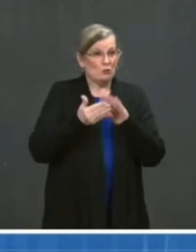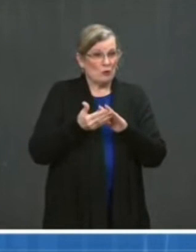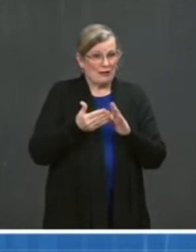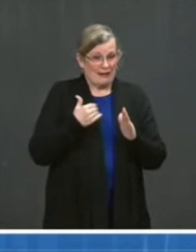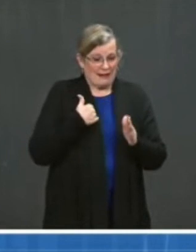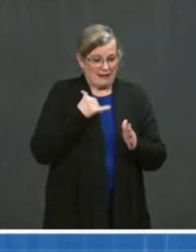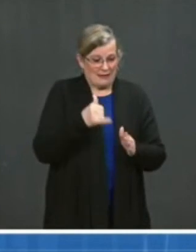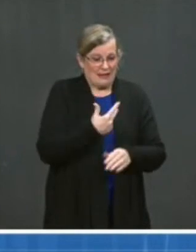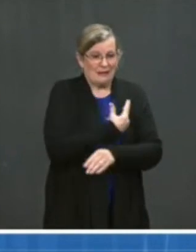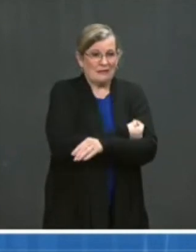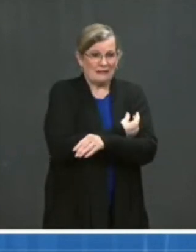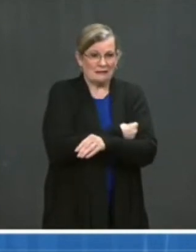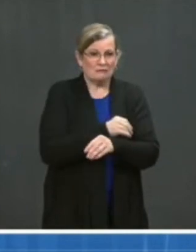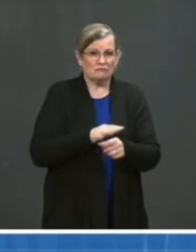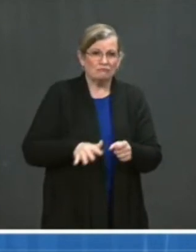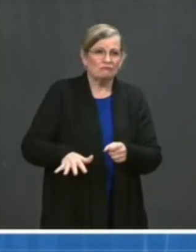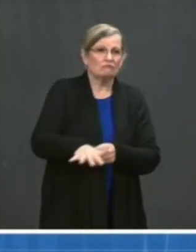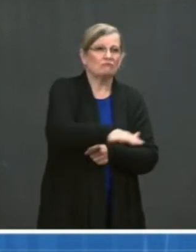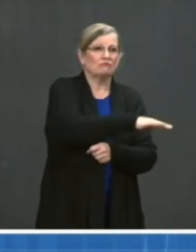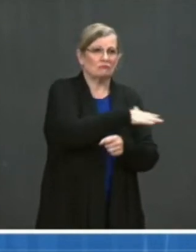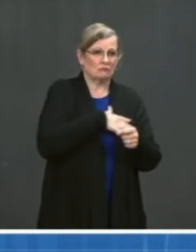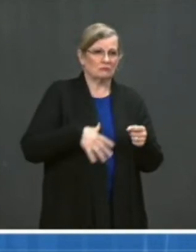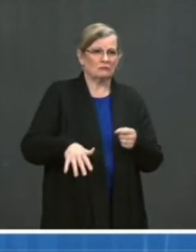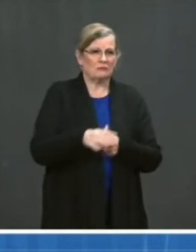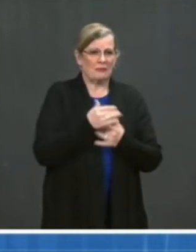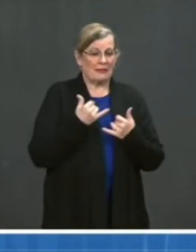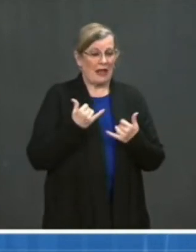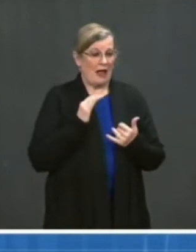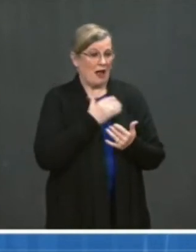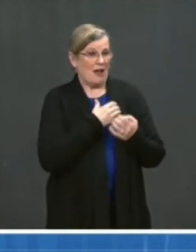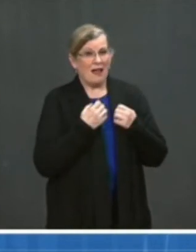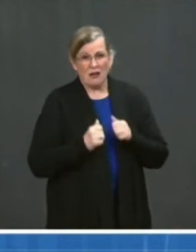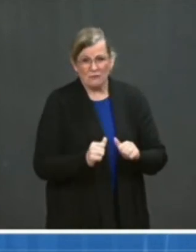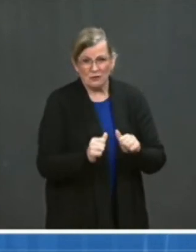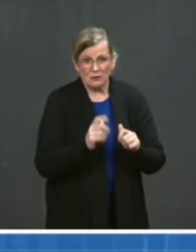take the increased supply and convert that into shots in arms.